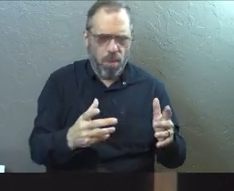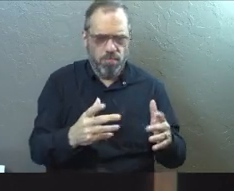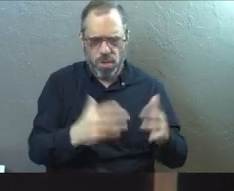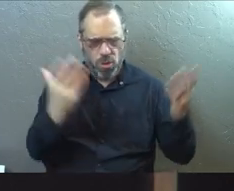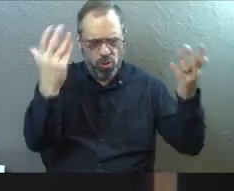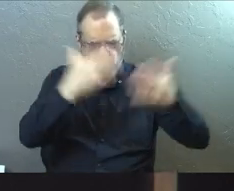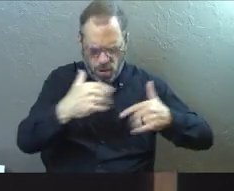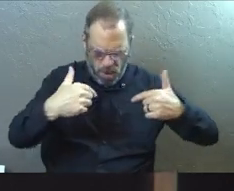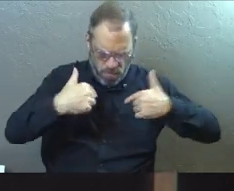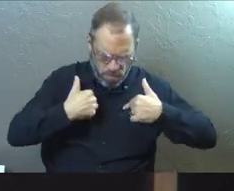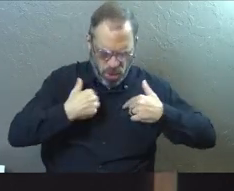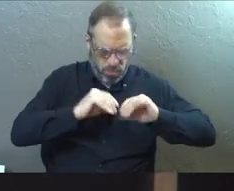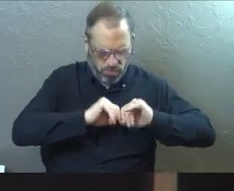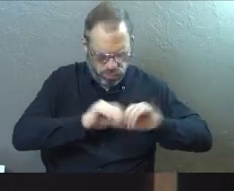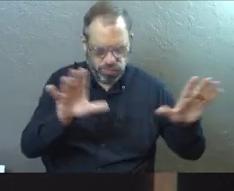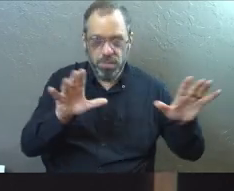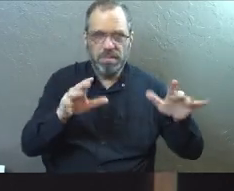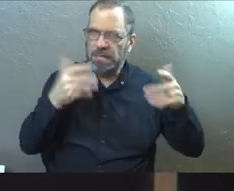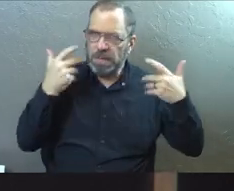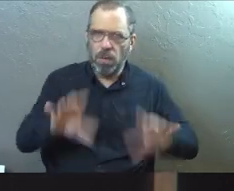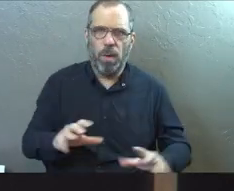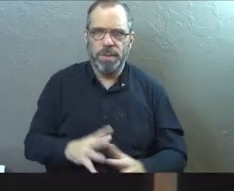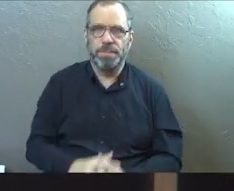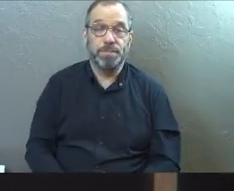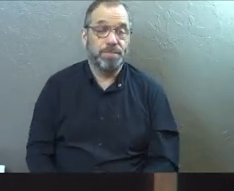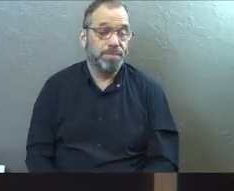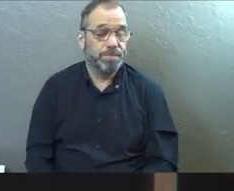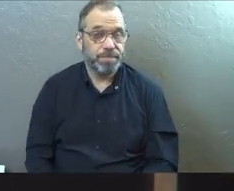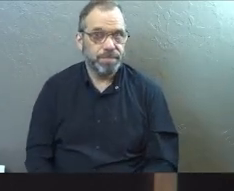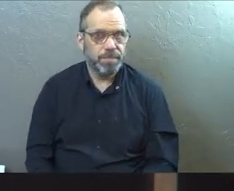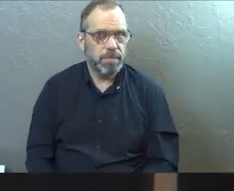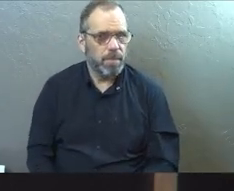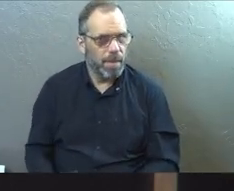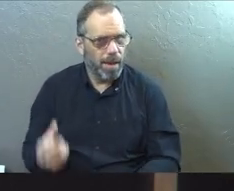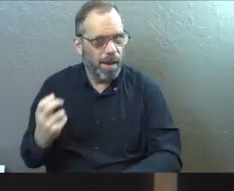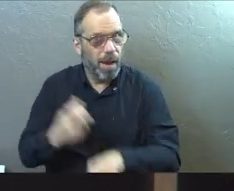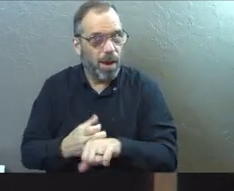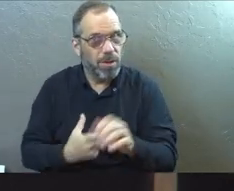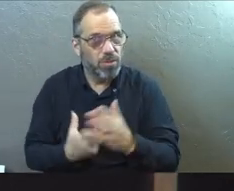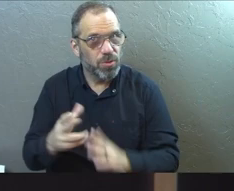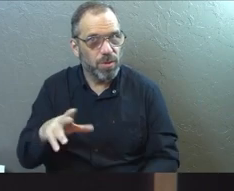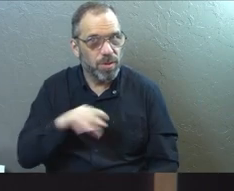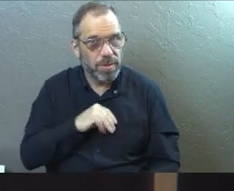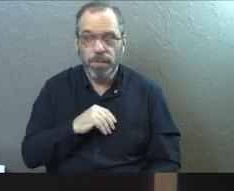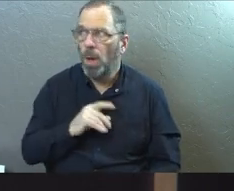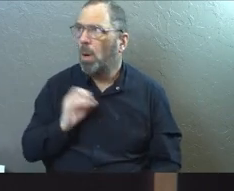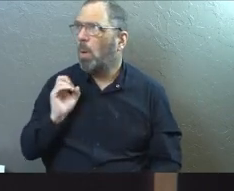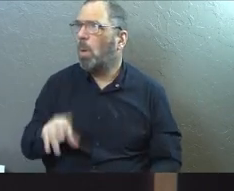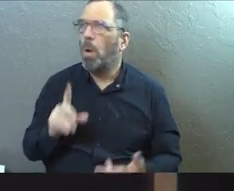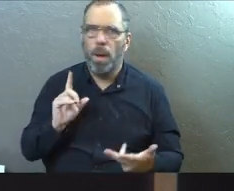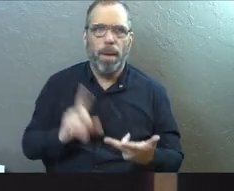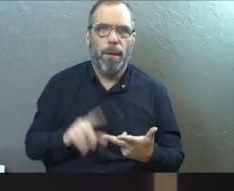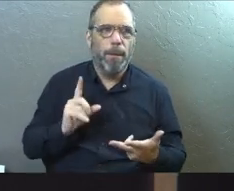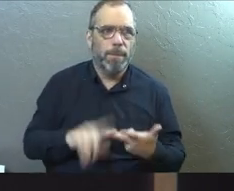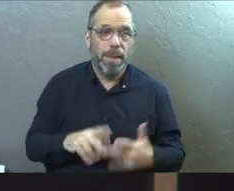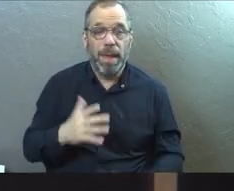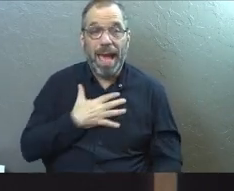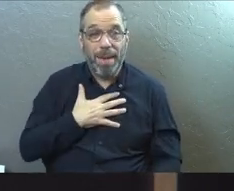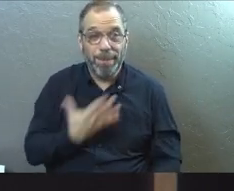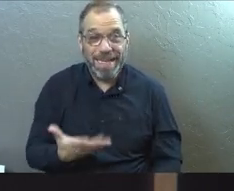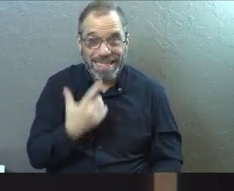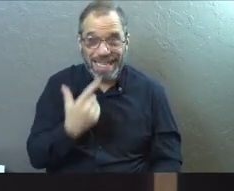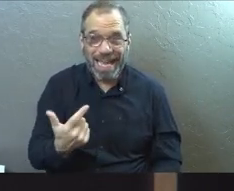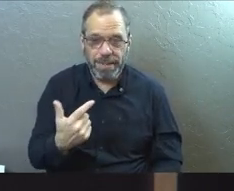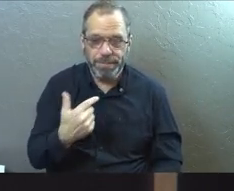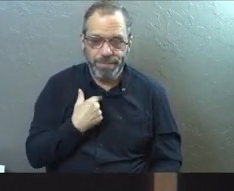darkness about me will be brought to light and I don't want that. That's a hard truth, right? Or maybe it means that I'm going to have to admit that I was